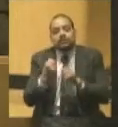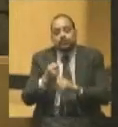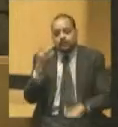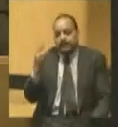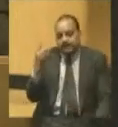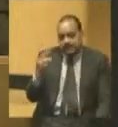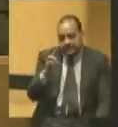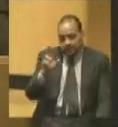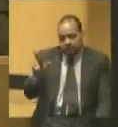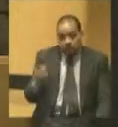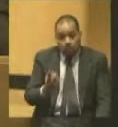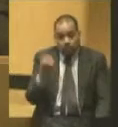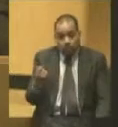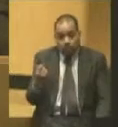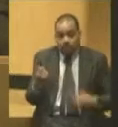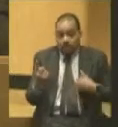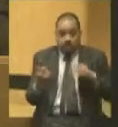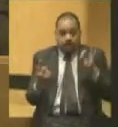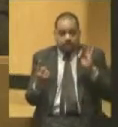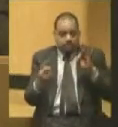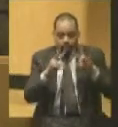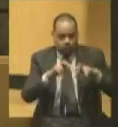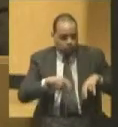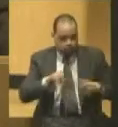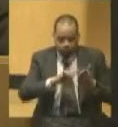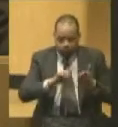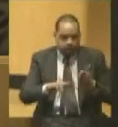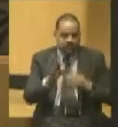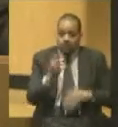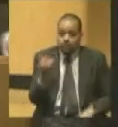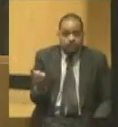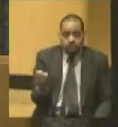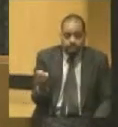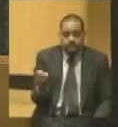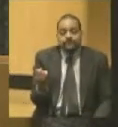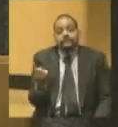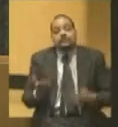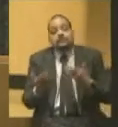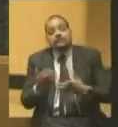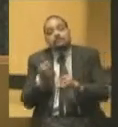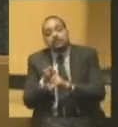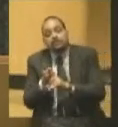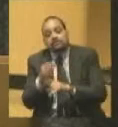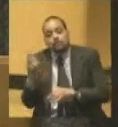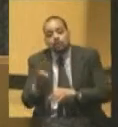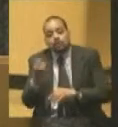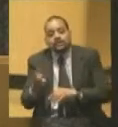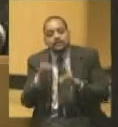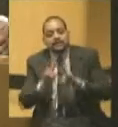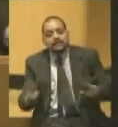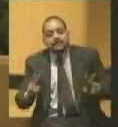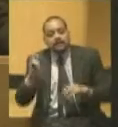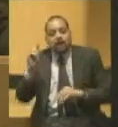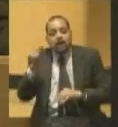or at the only one I can find. He may well have been the only peace gubernatorial candidate in the